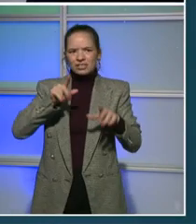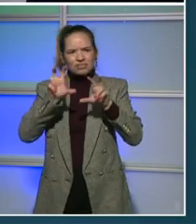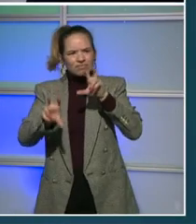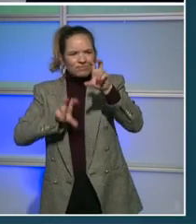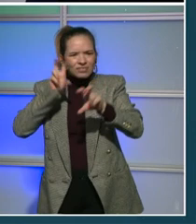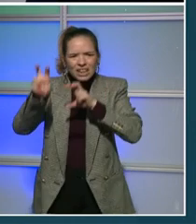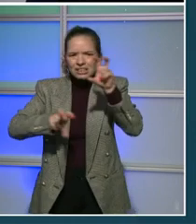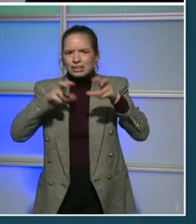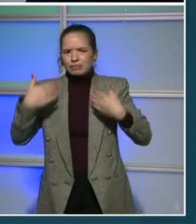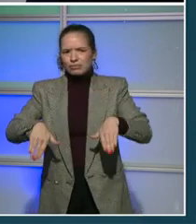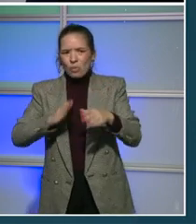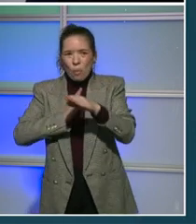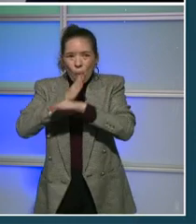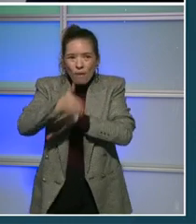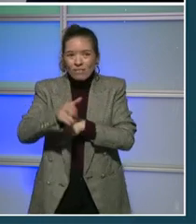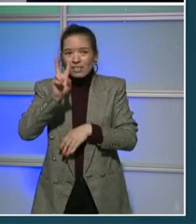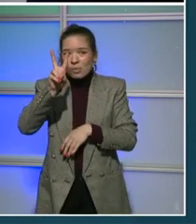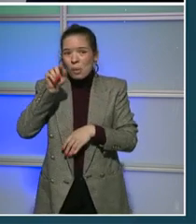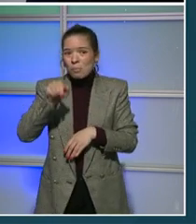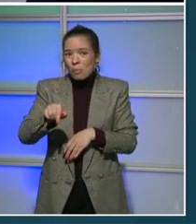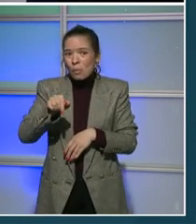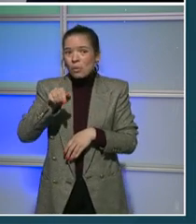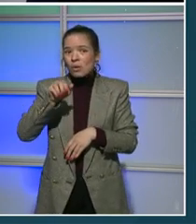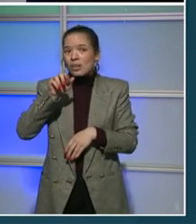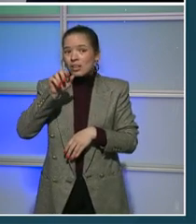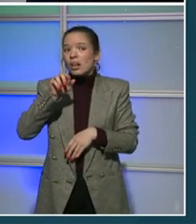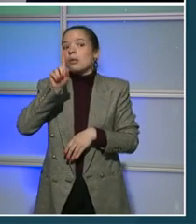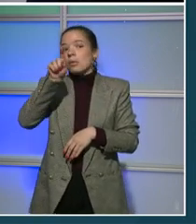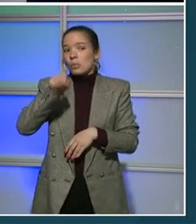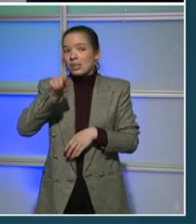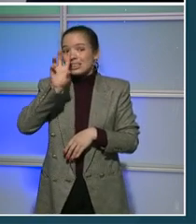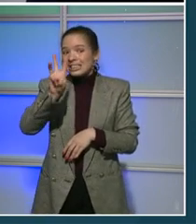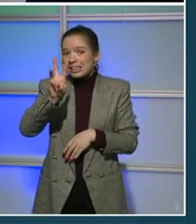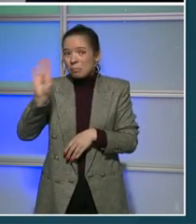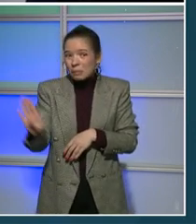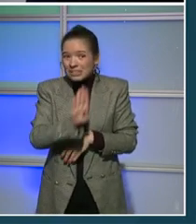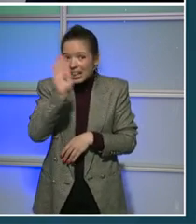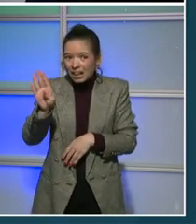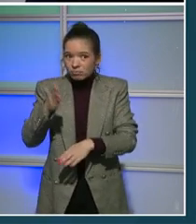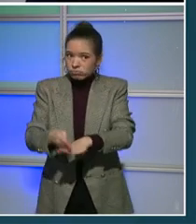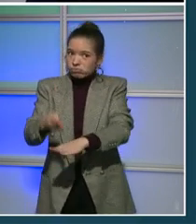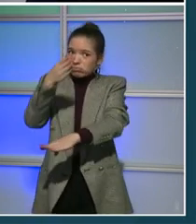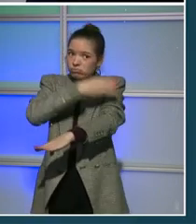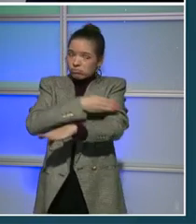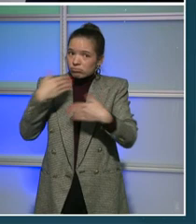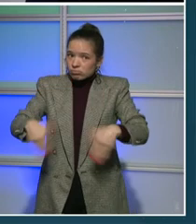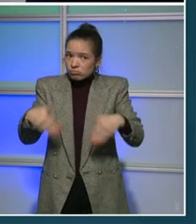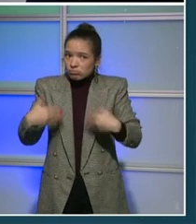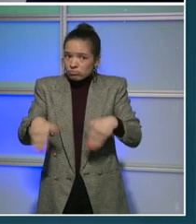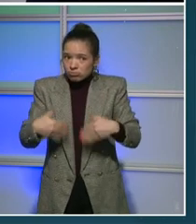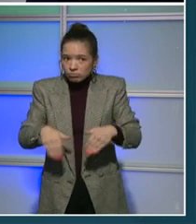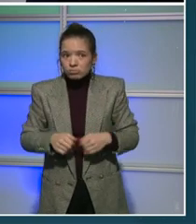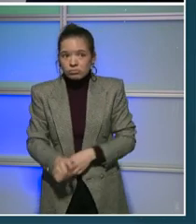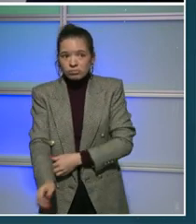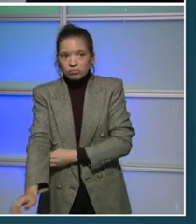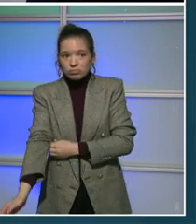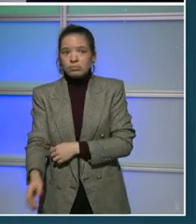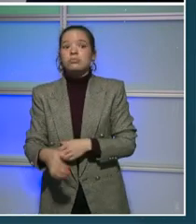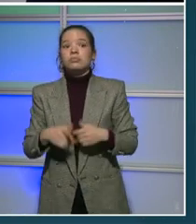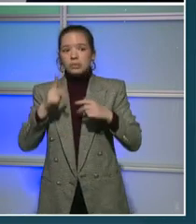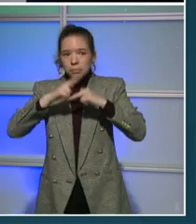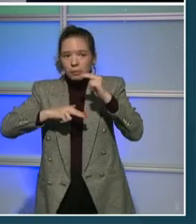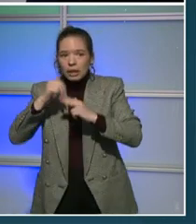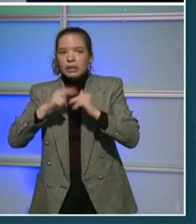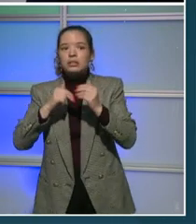.6 billion on modernizing and expanding our public schools. We also put over 400 million dollars to improve our parks,